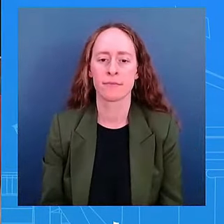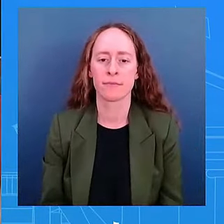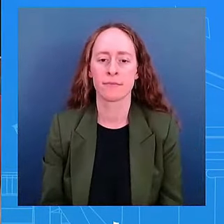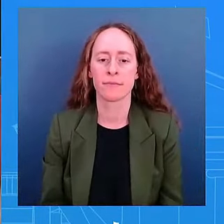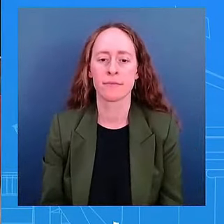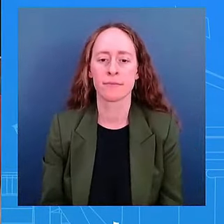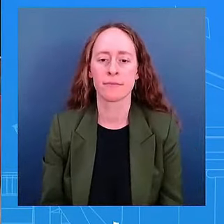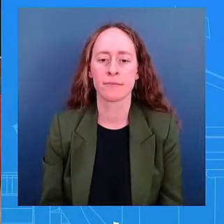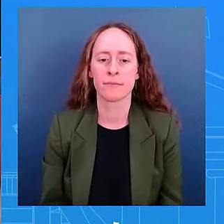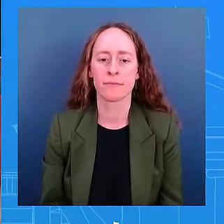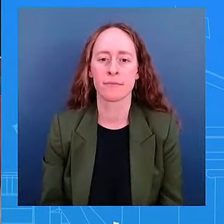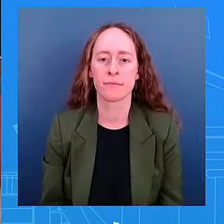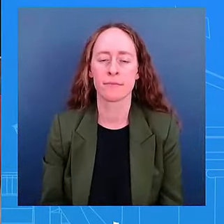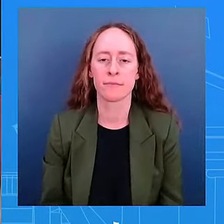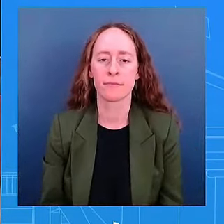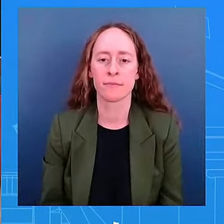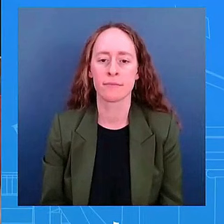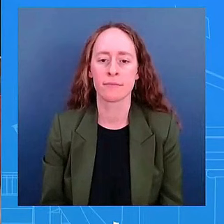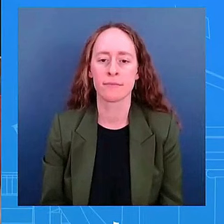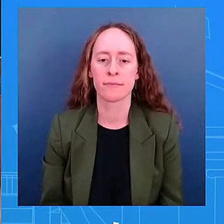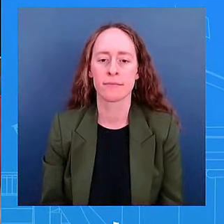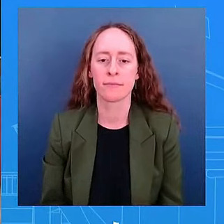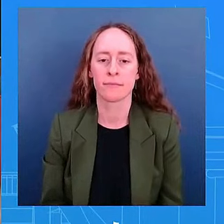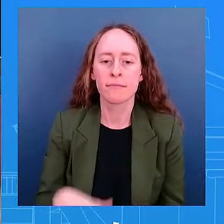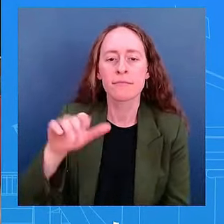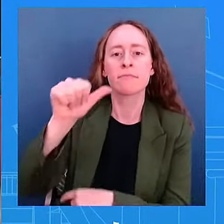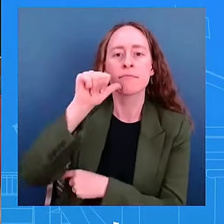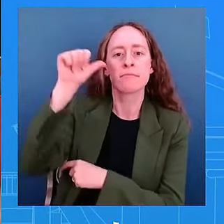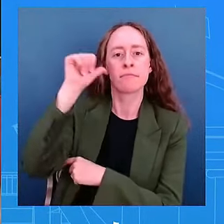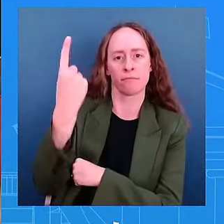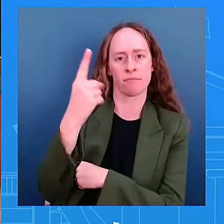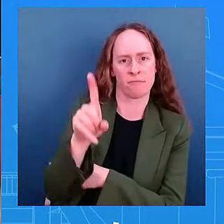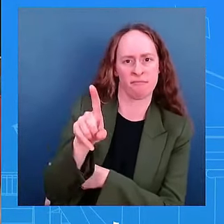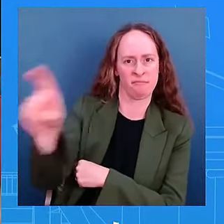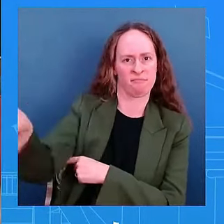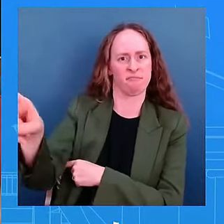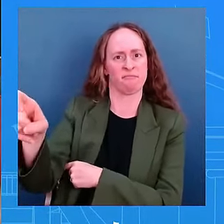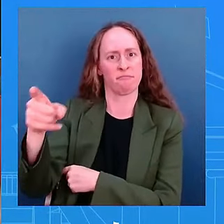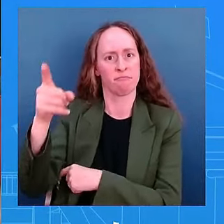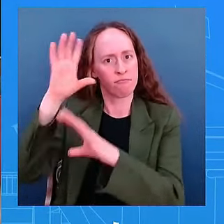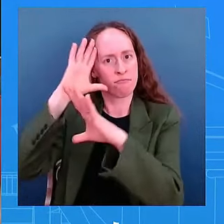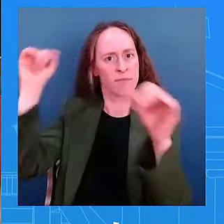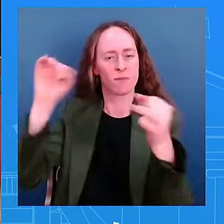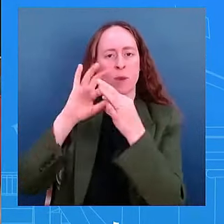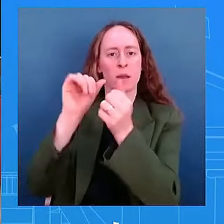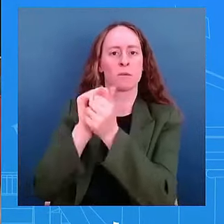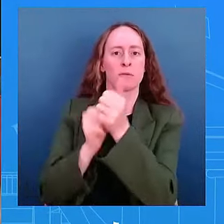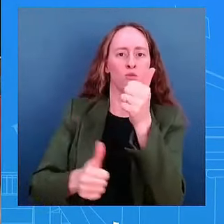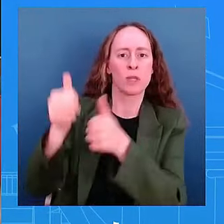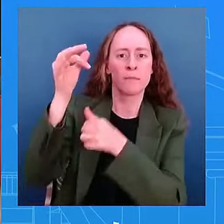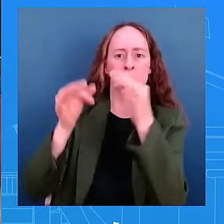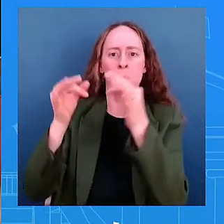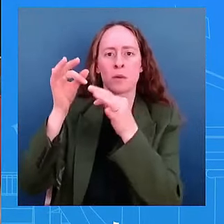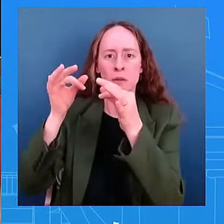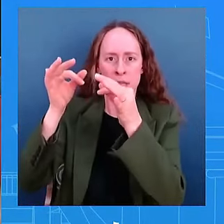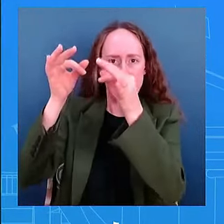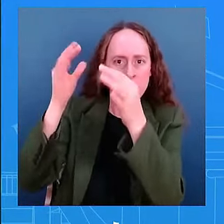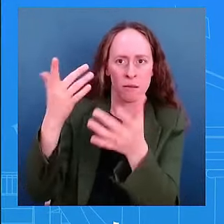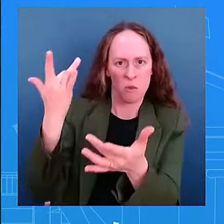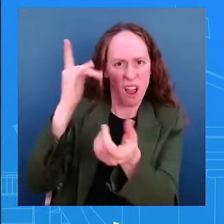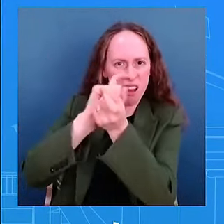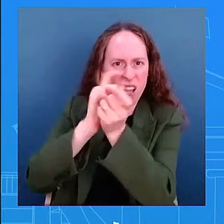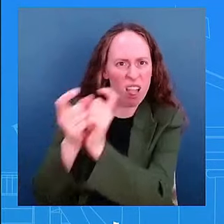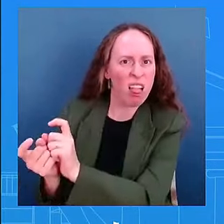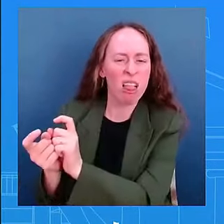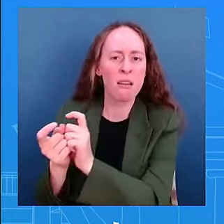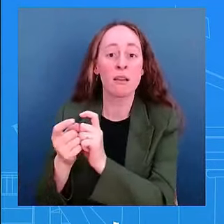he was asked about supreme court reform yes what did he mean when he said that speaker johnson is dead on arrival so look he